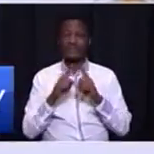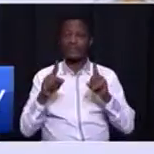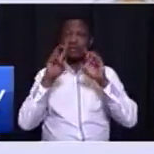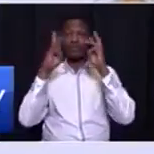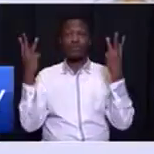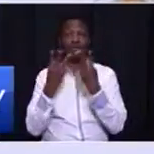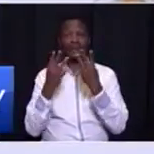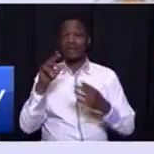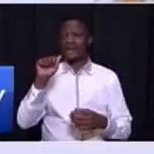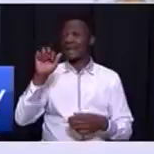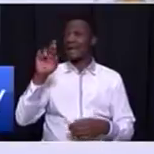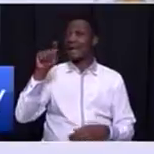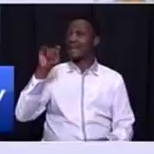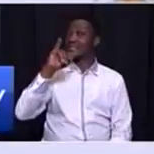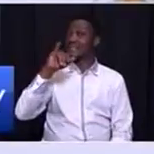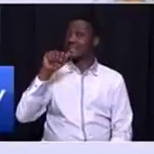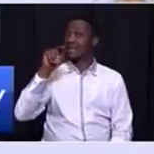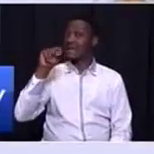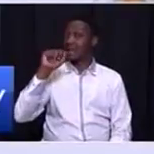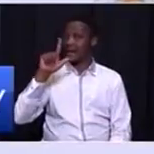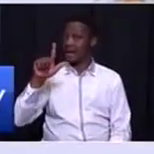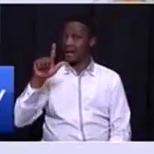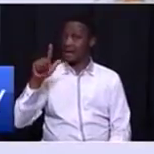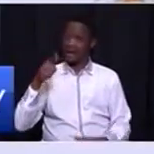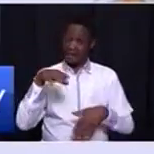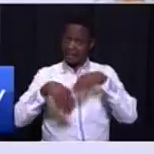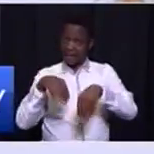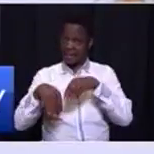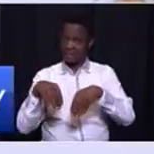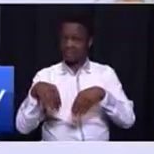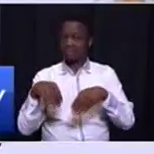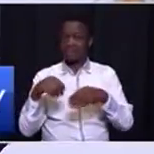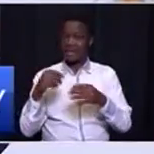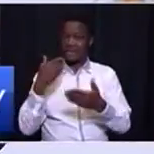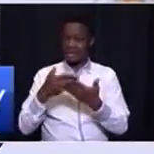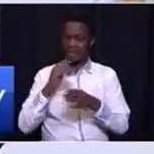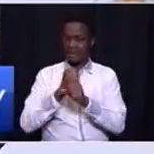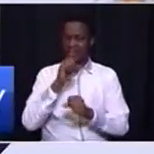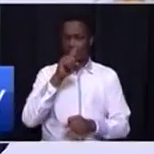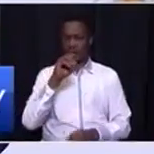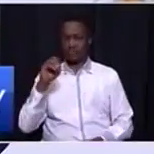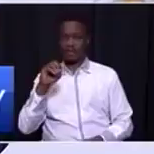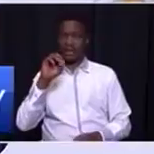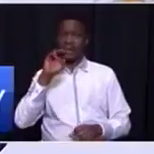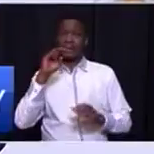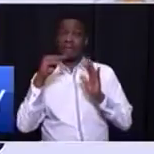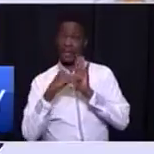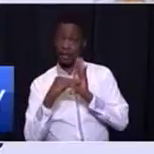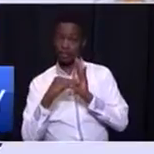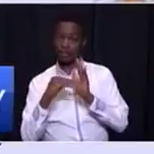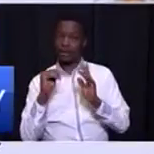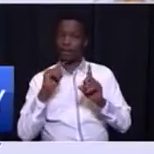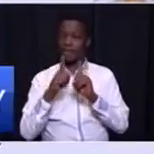accounts for 100 million artisanal miners compared to 7 million formal